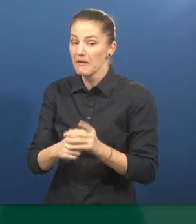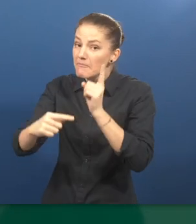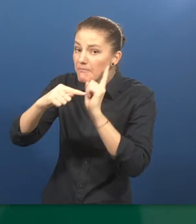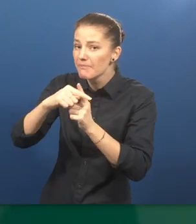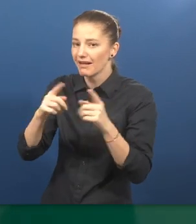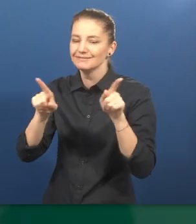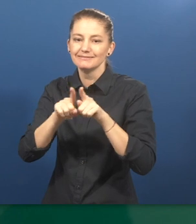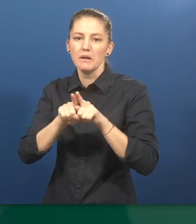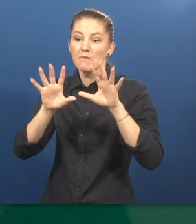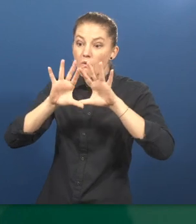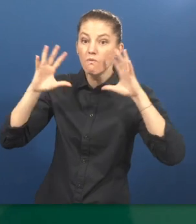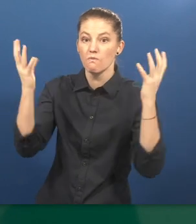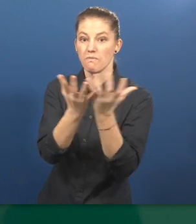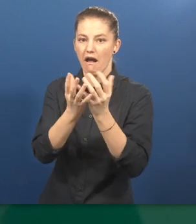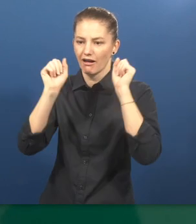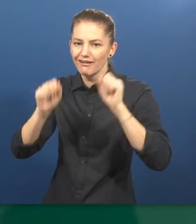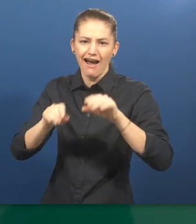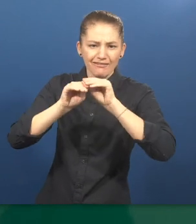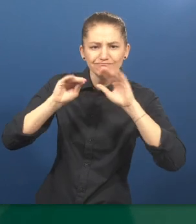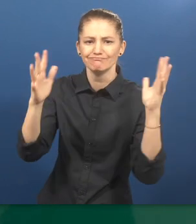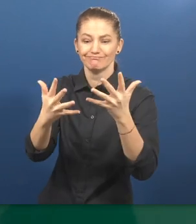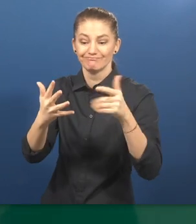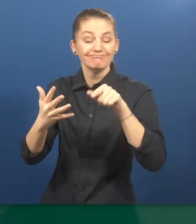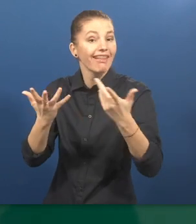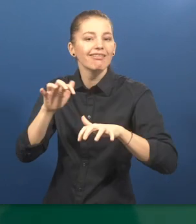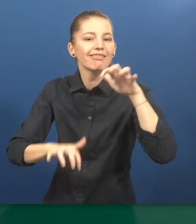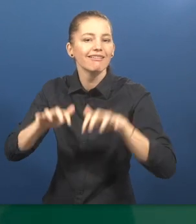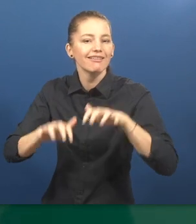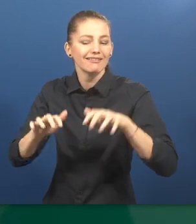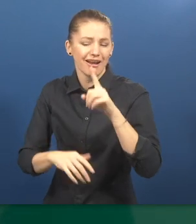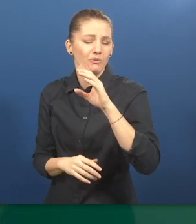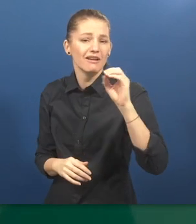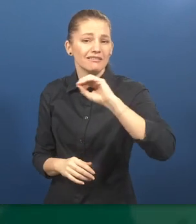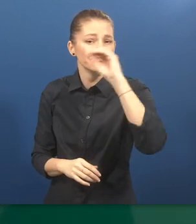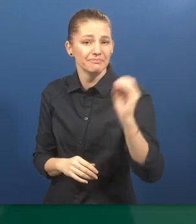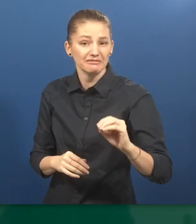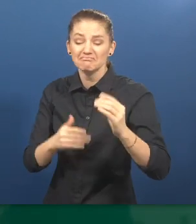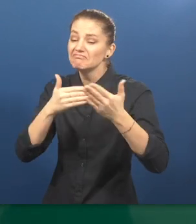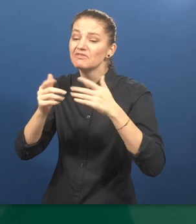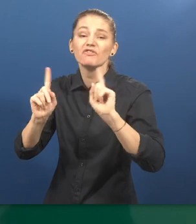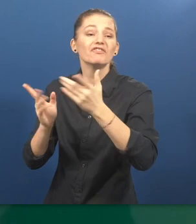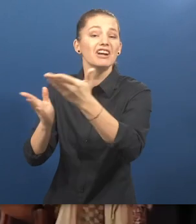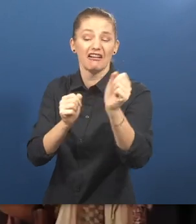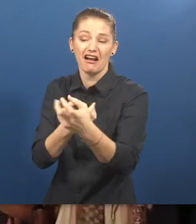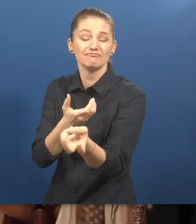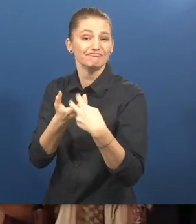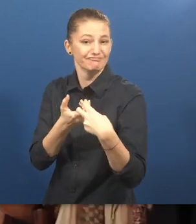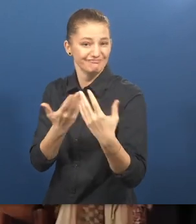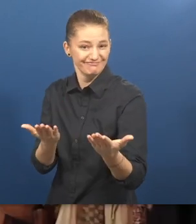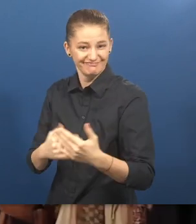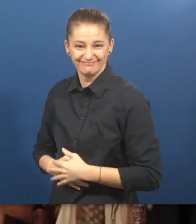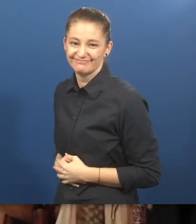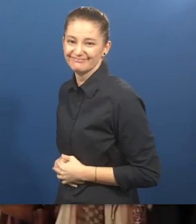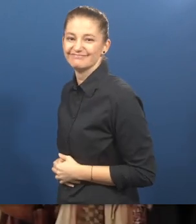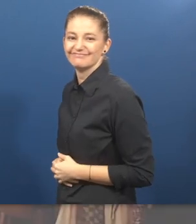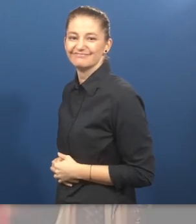other hand we want to run a global program that is 100% digital and where everyone can participate. A woman